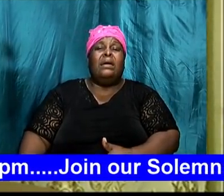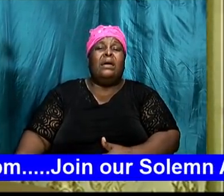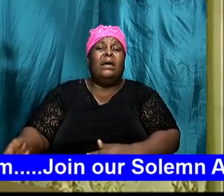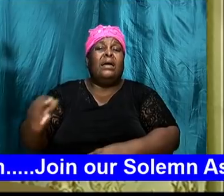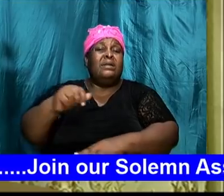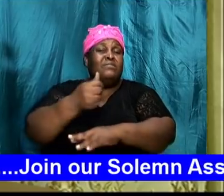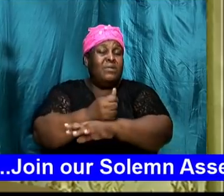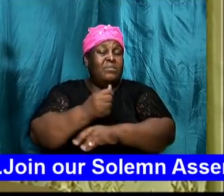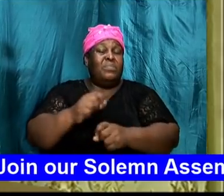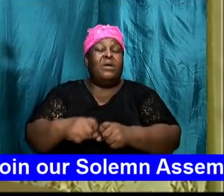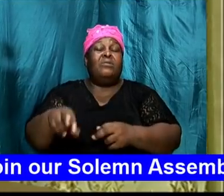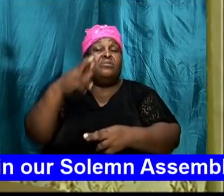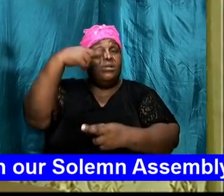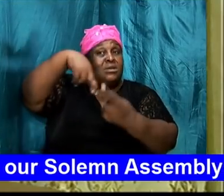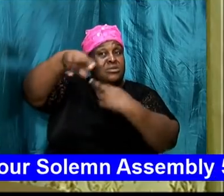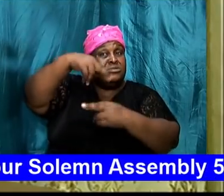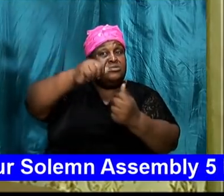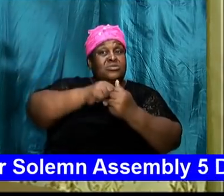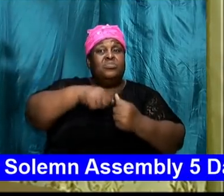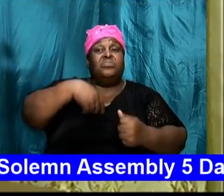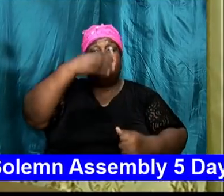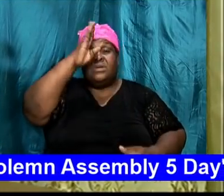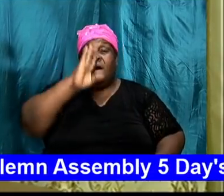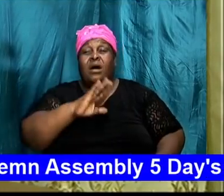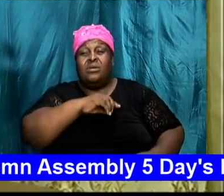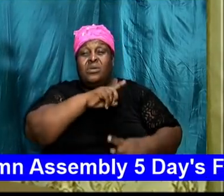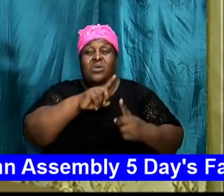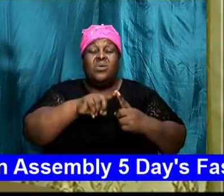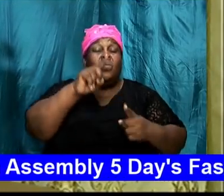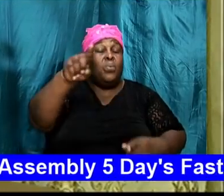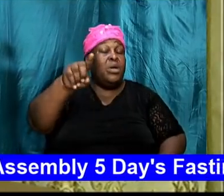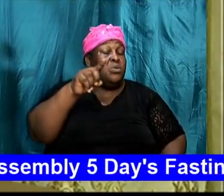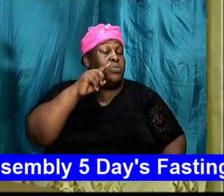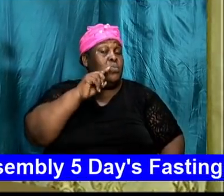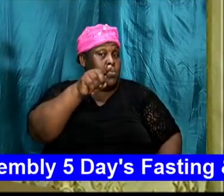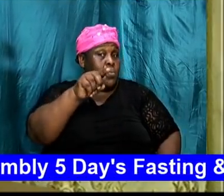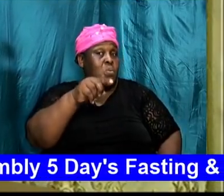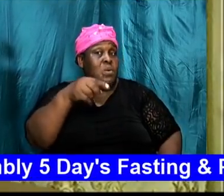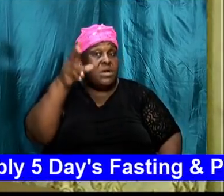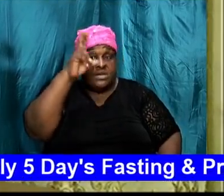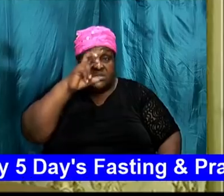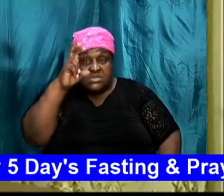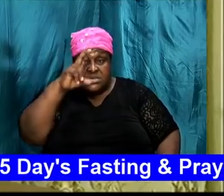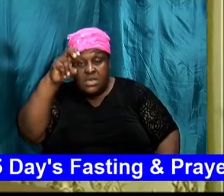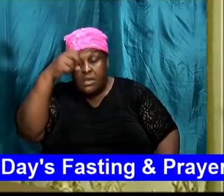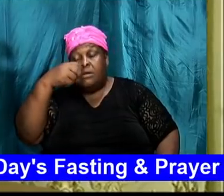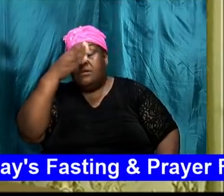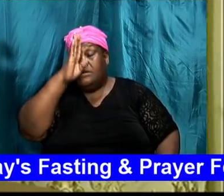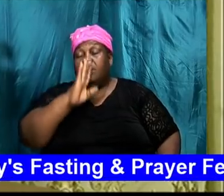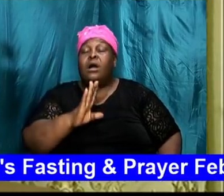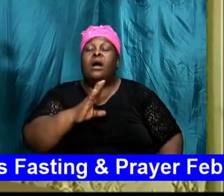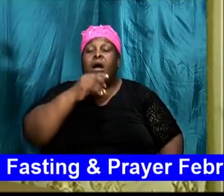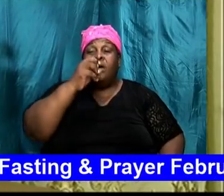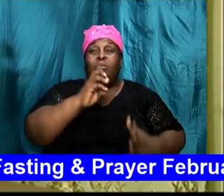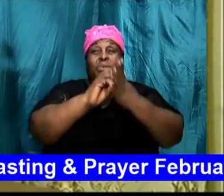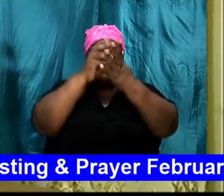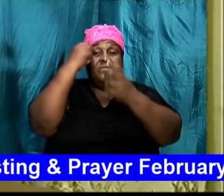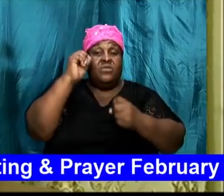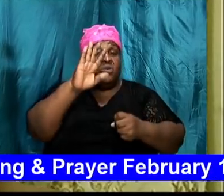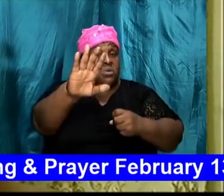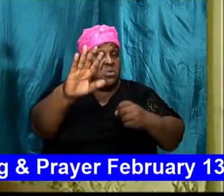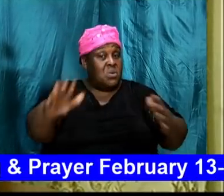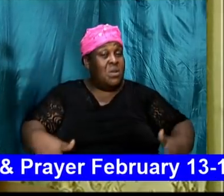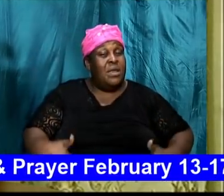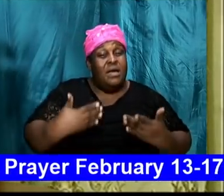with him. When you seek him, you will find him. When you seek his will for your life, he will